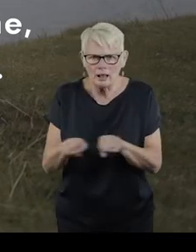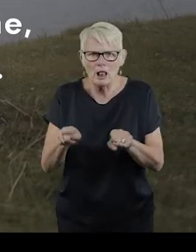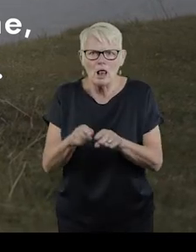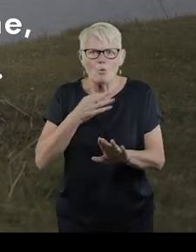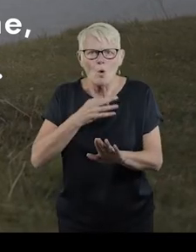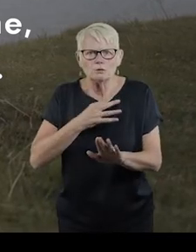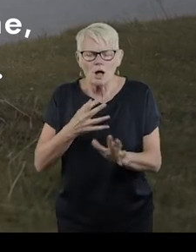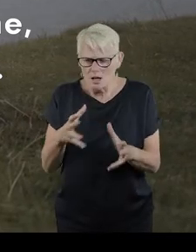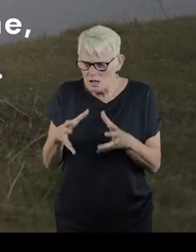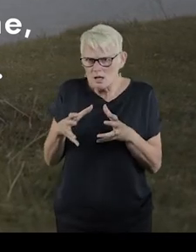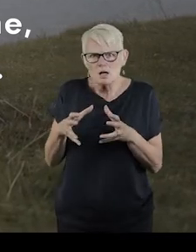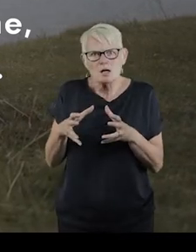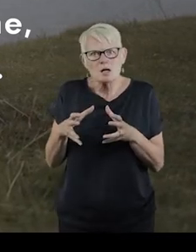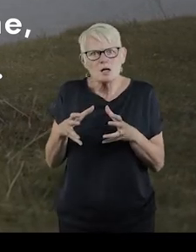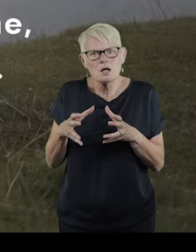concentrated water.